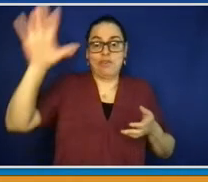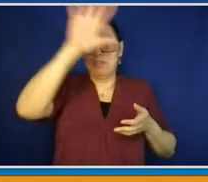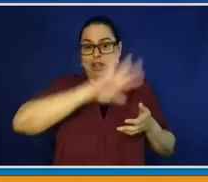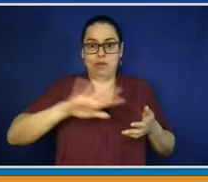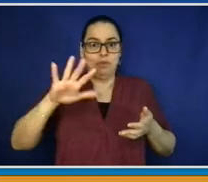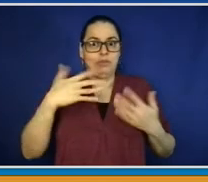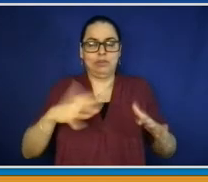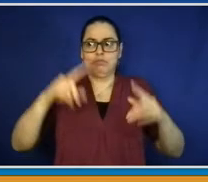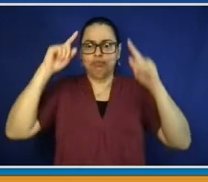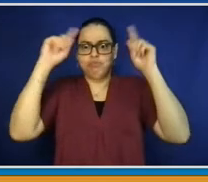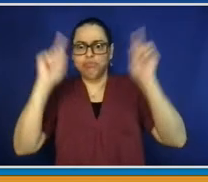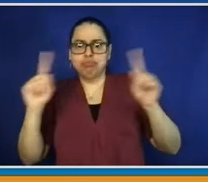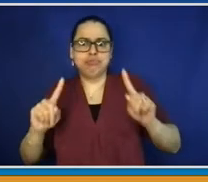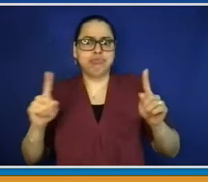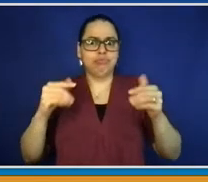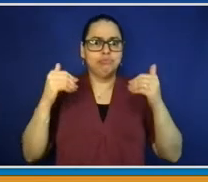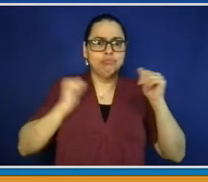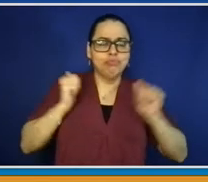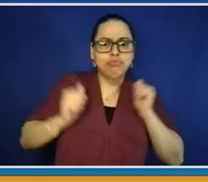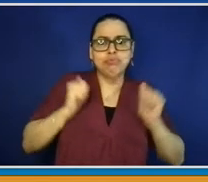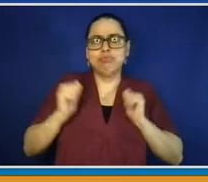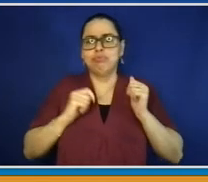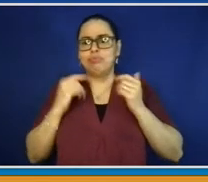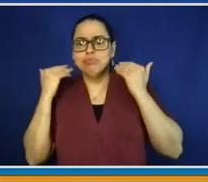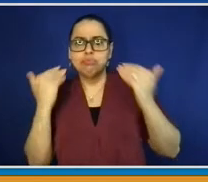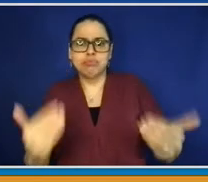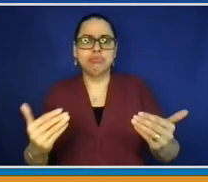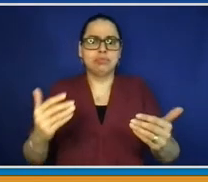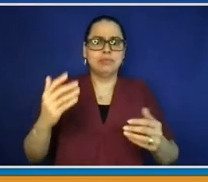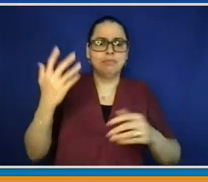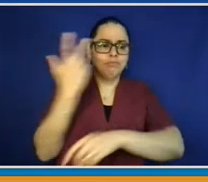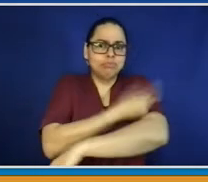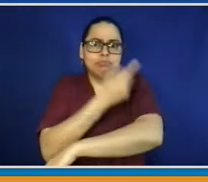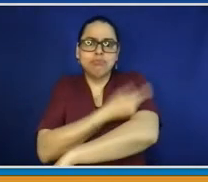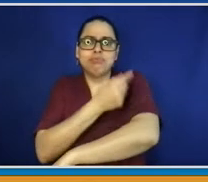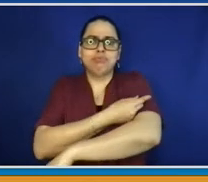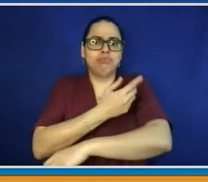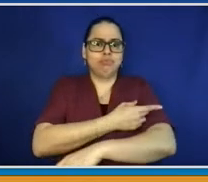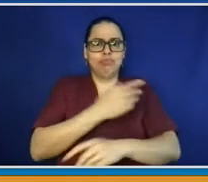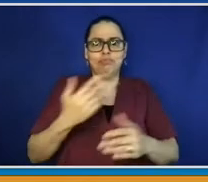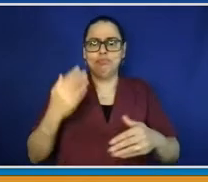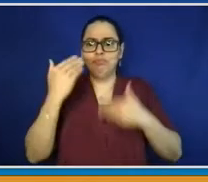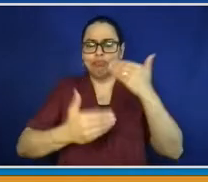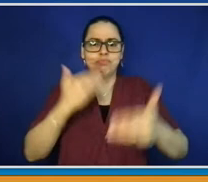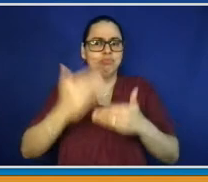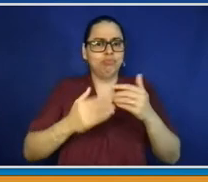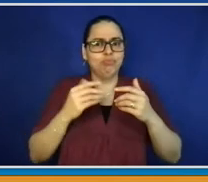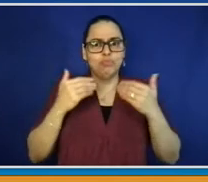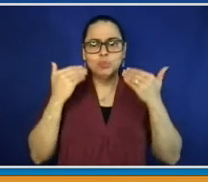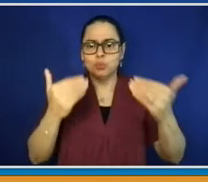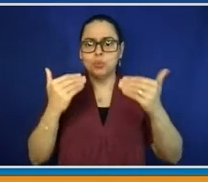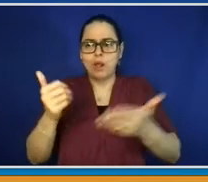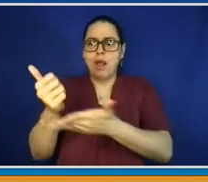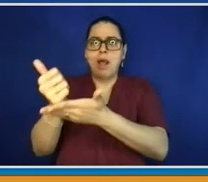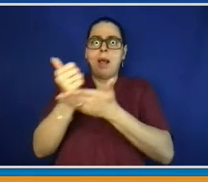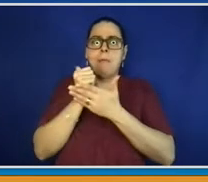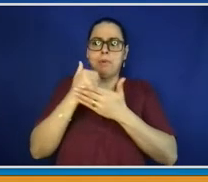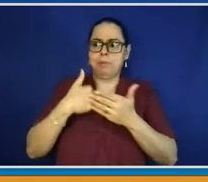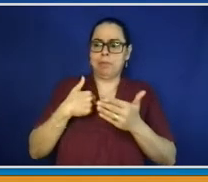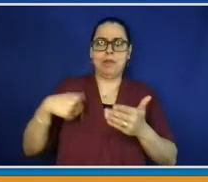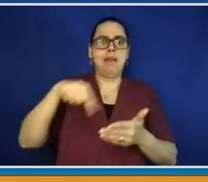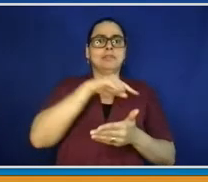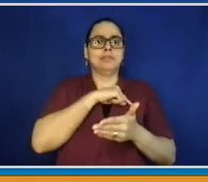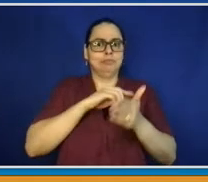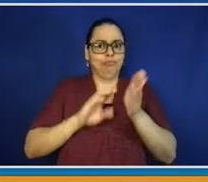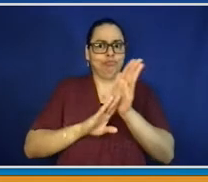largest reason why we have such a diminution in the amount of infections, a very encouraging number. And vaccinations can only rise. You can only vaccinate more